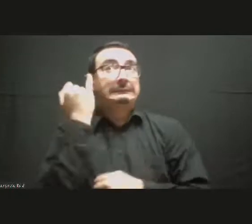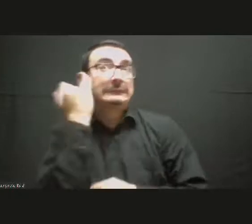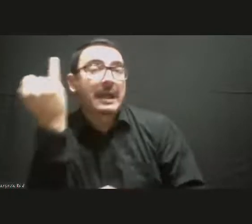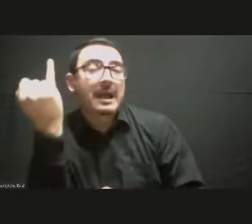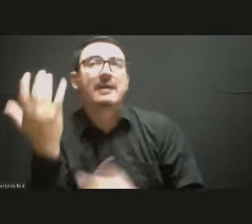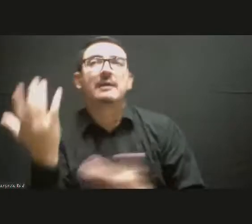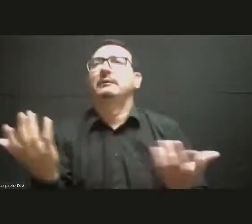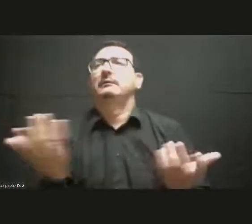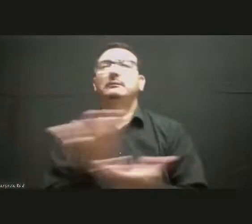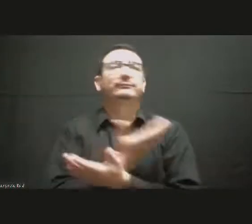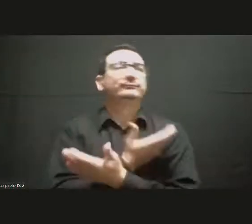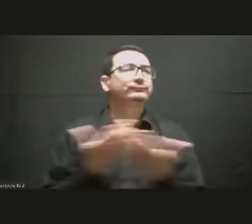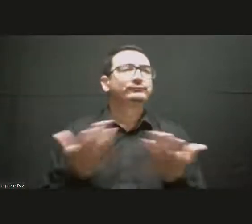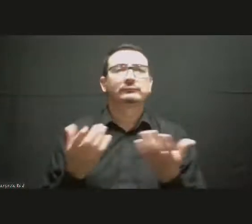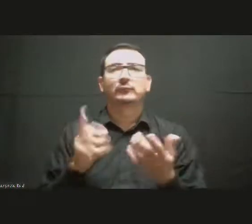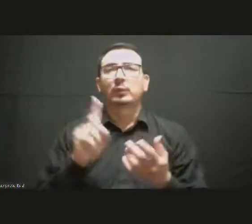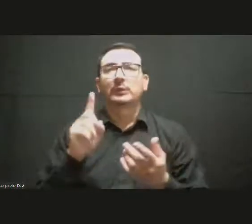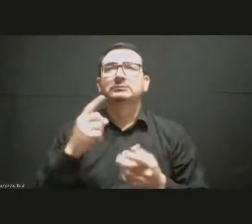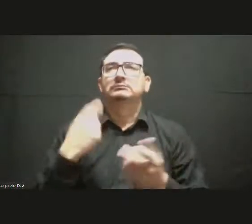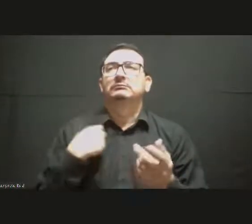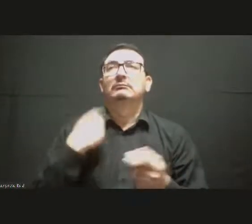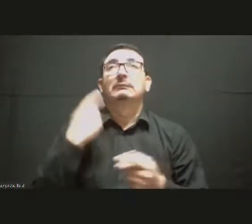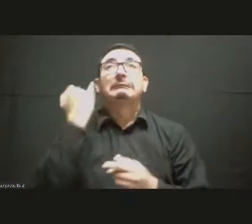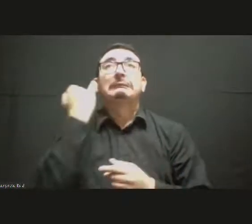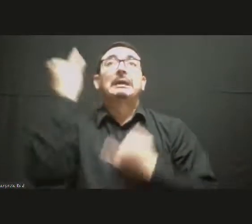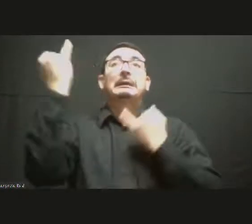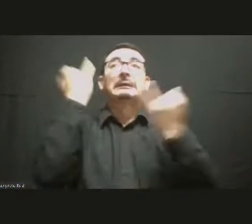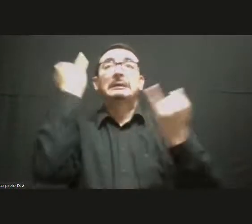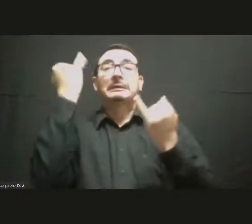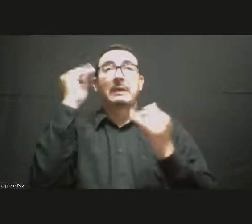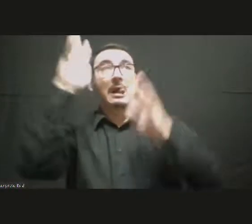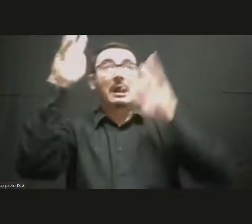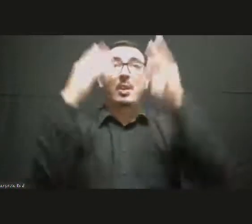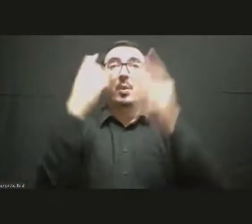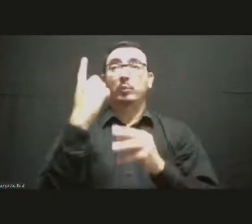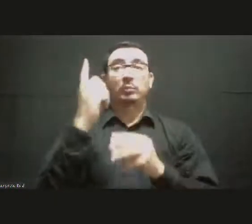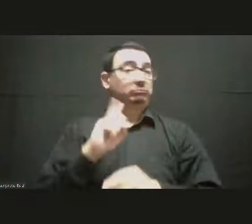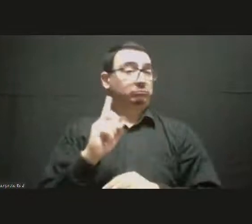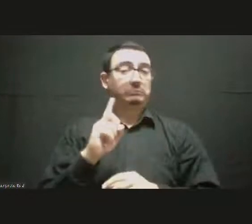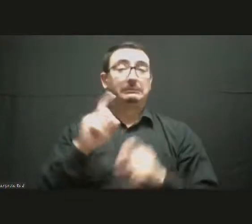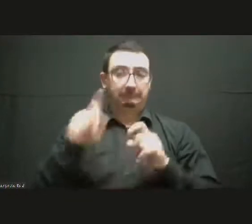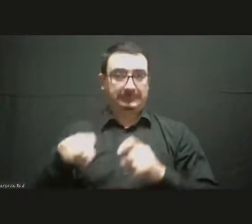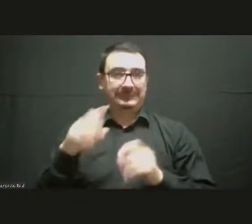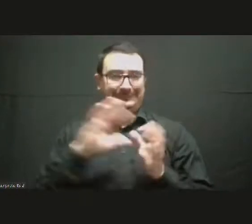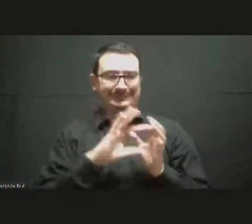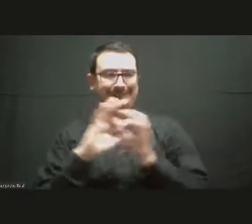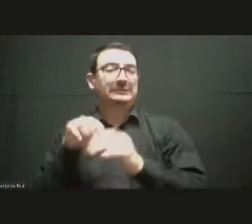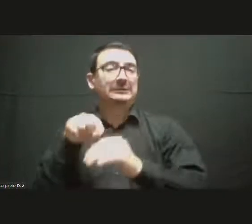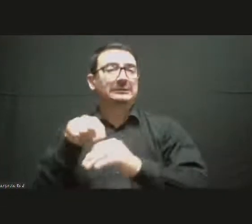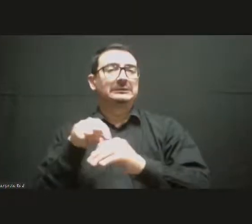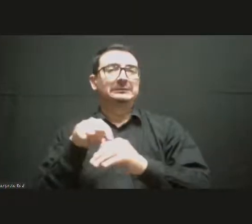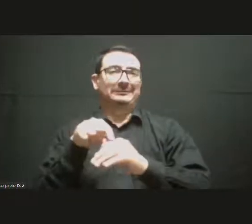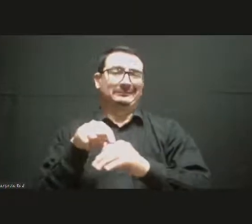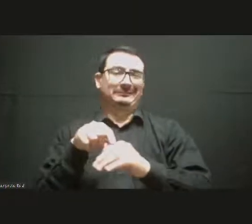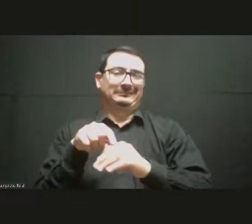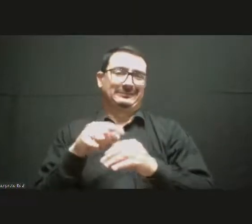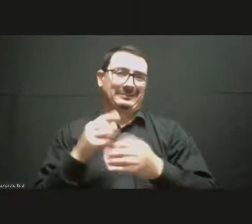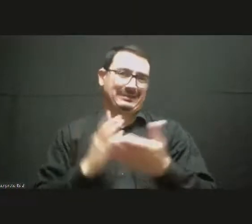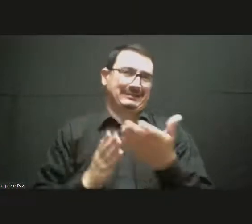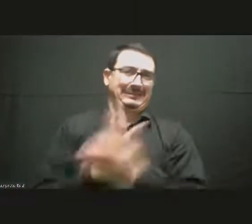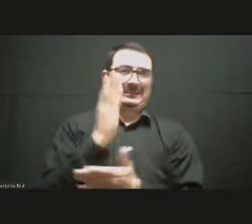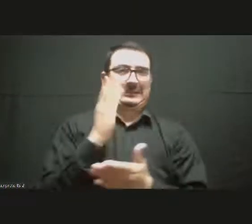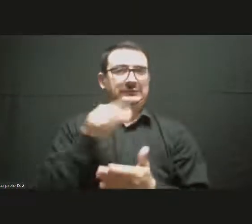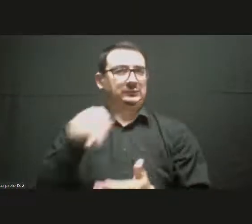to consider intellectual property rights and make sure that the funds go to the right person.